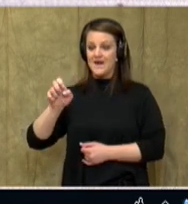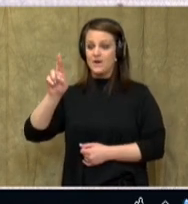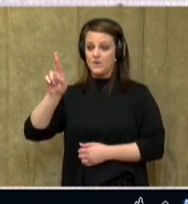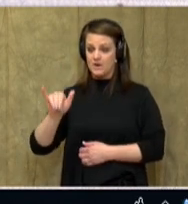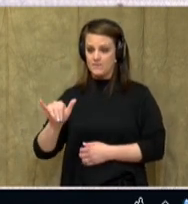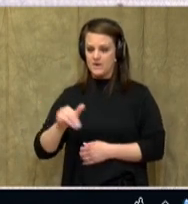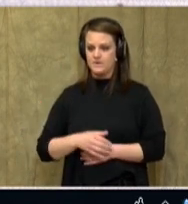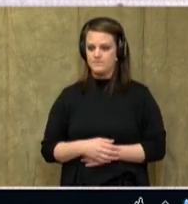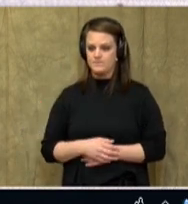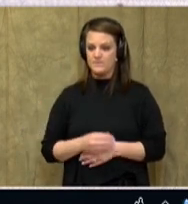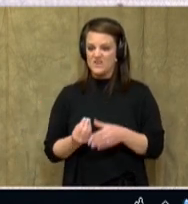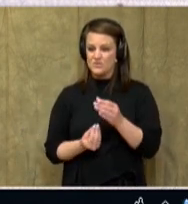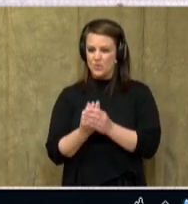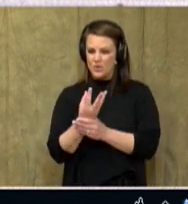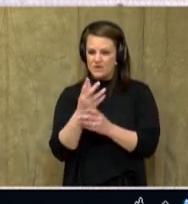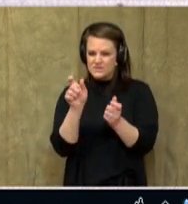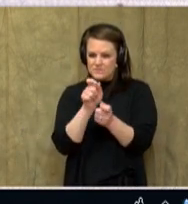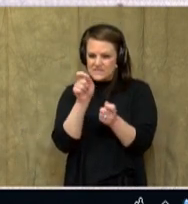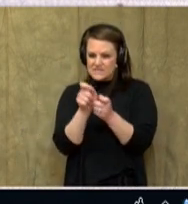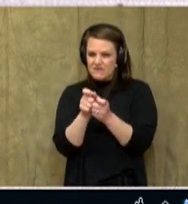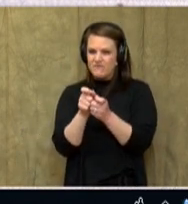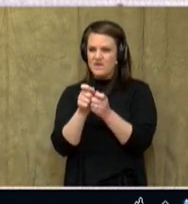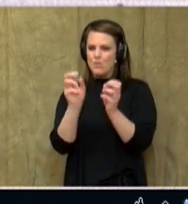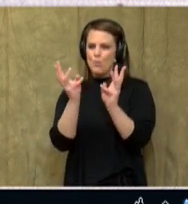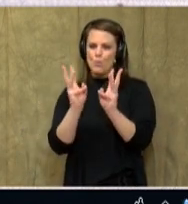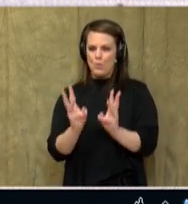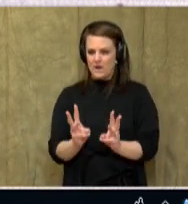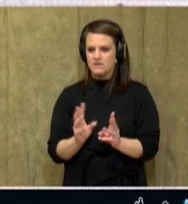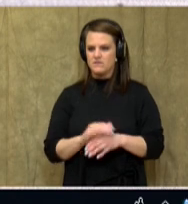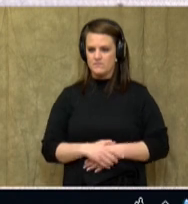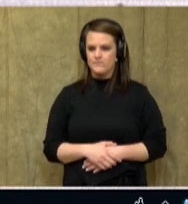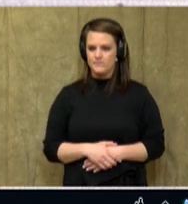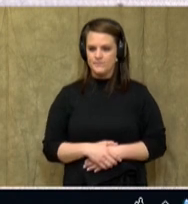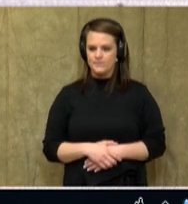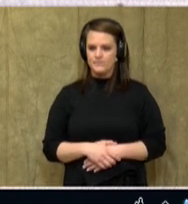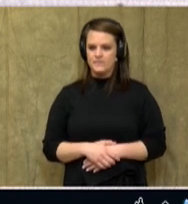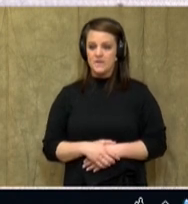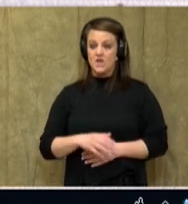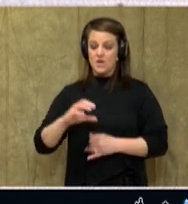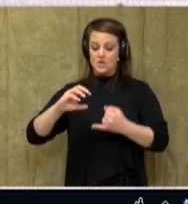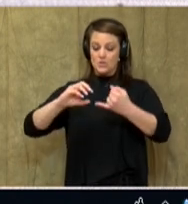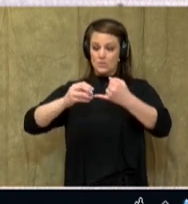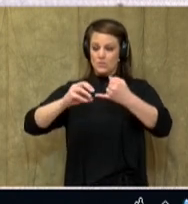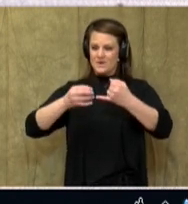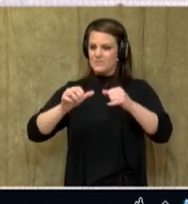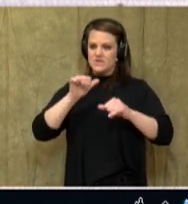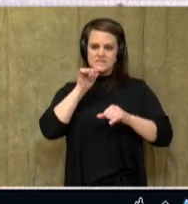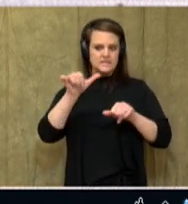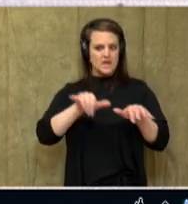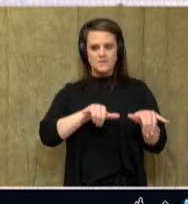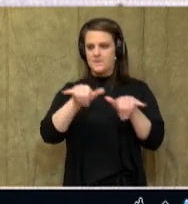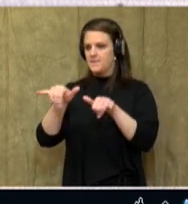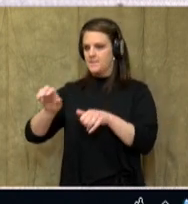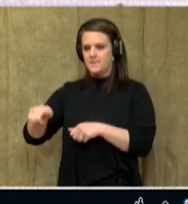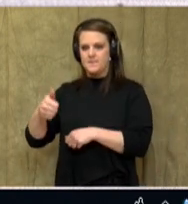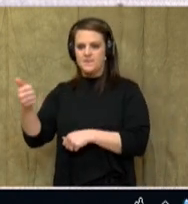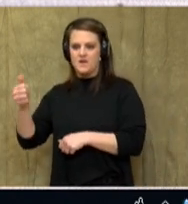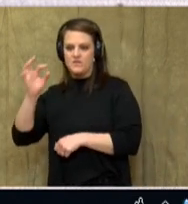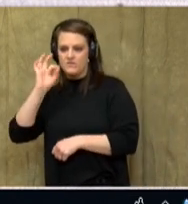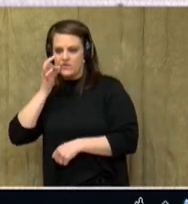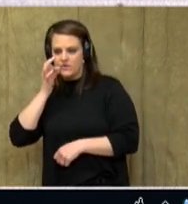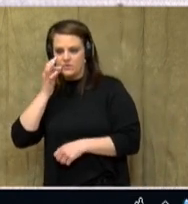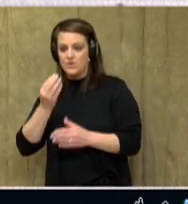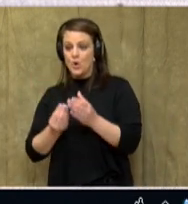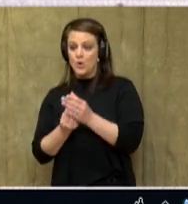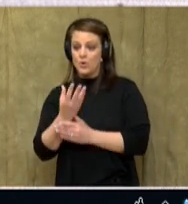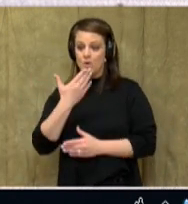conditions. Wow! So, we find out that cranberries are unlike many other fruits. They grow